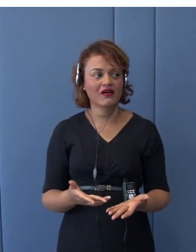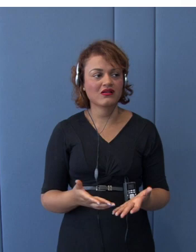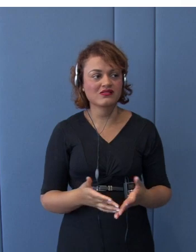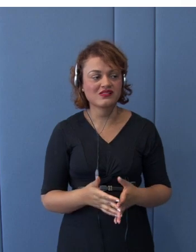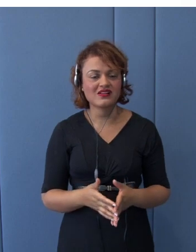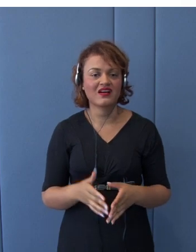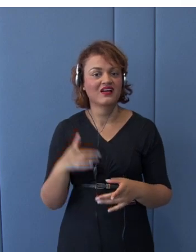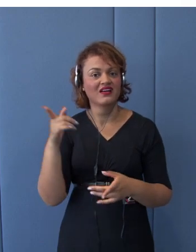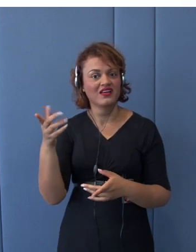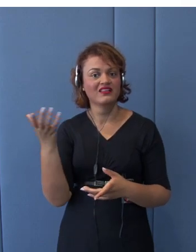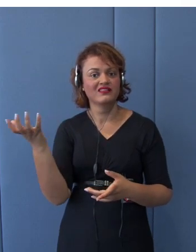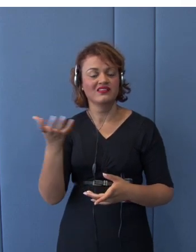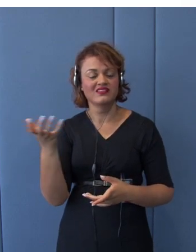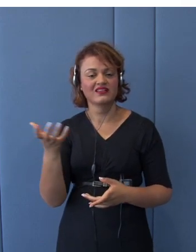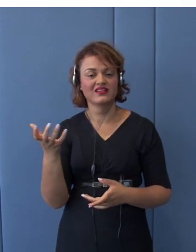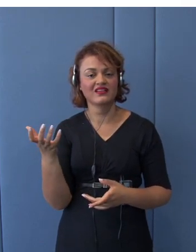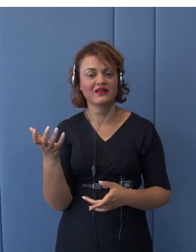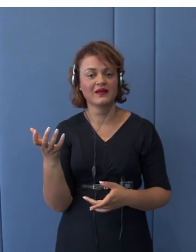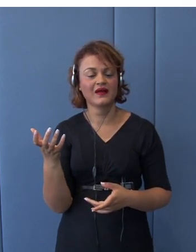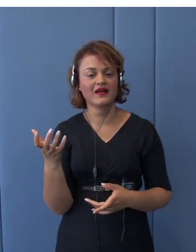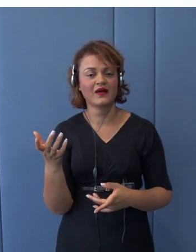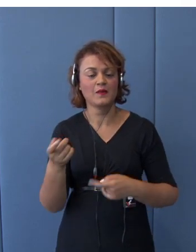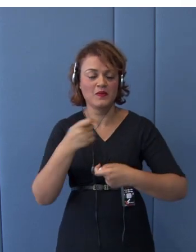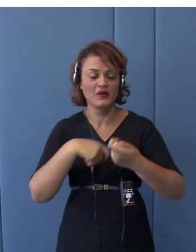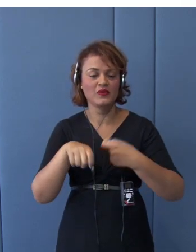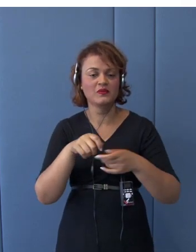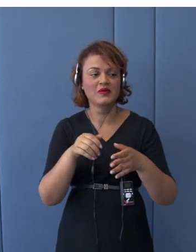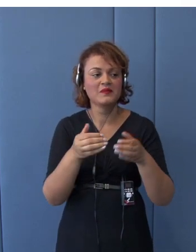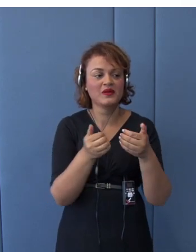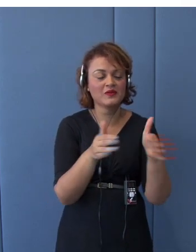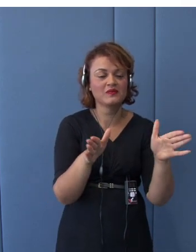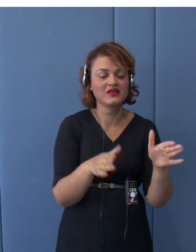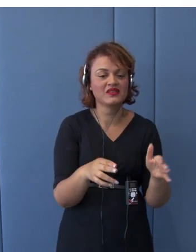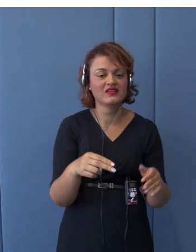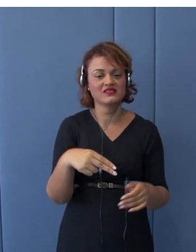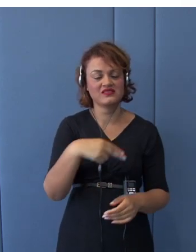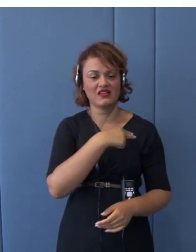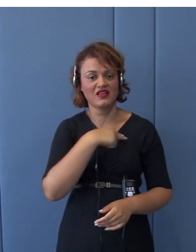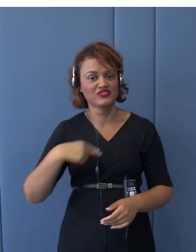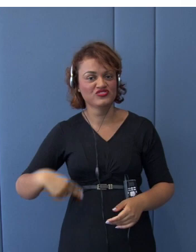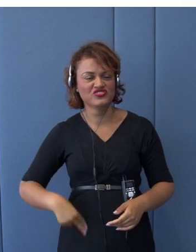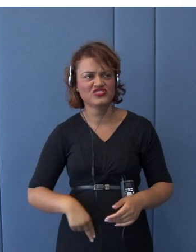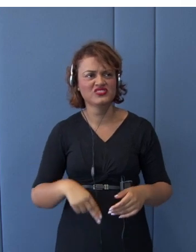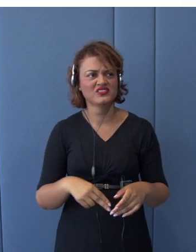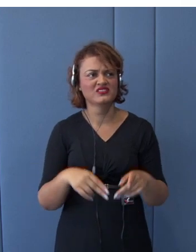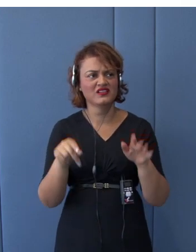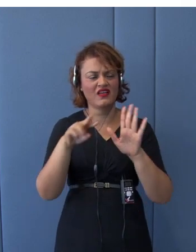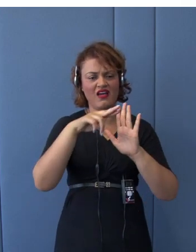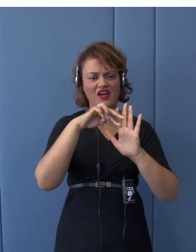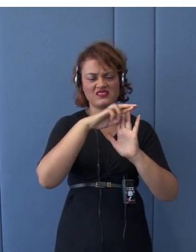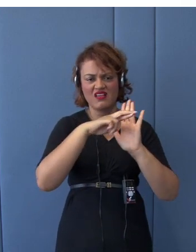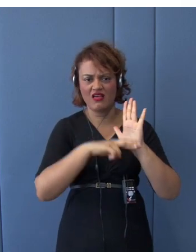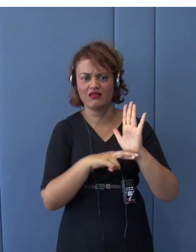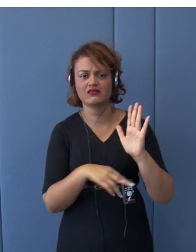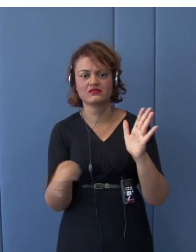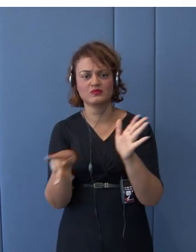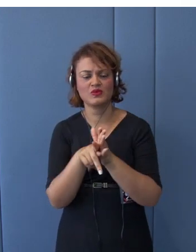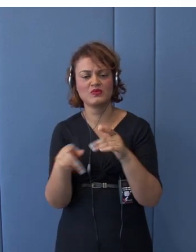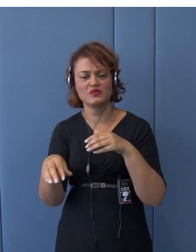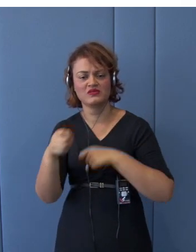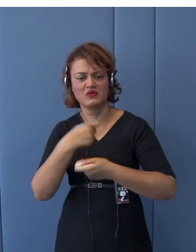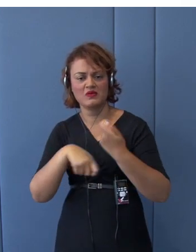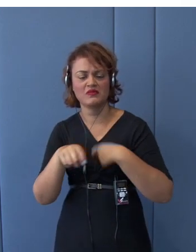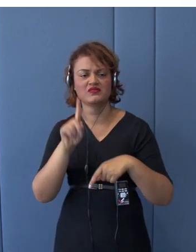rewrite the economic rules at the expense of American workers, and it will send a troubling signal of